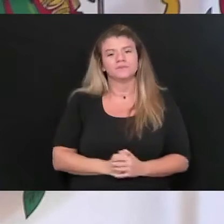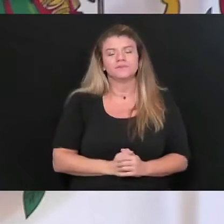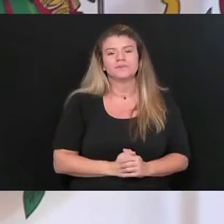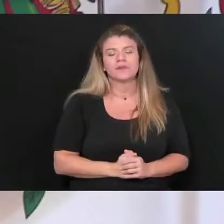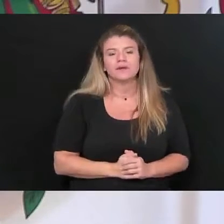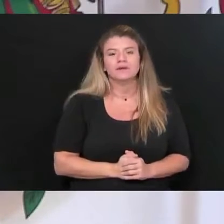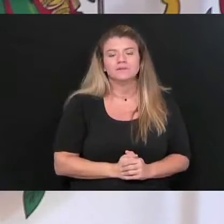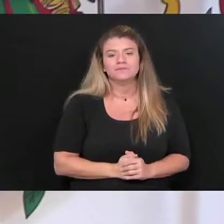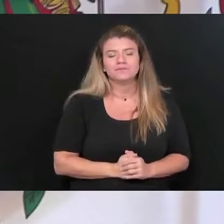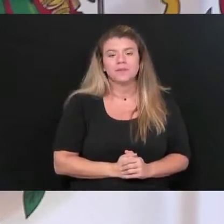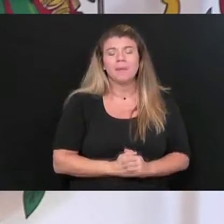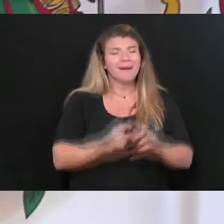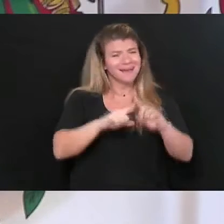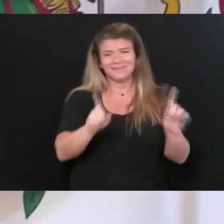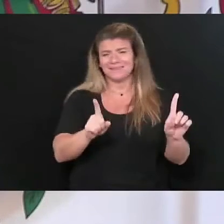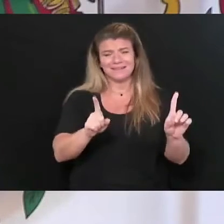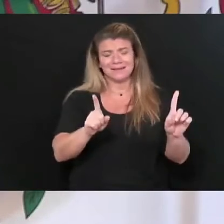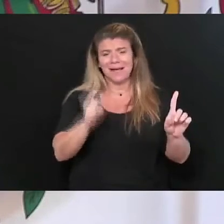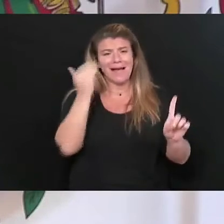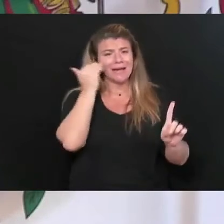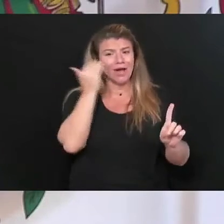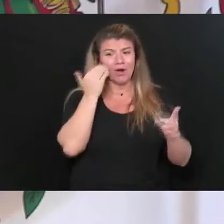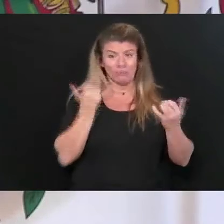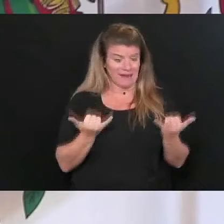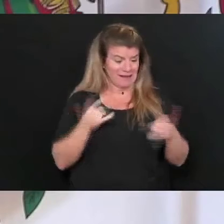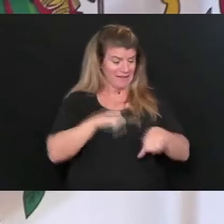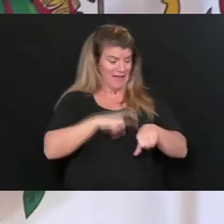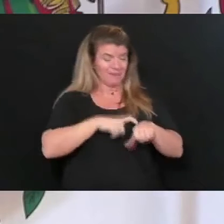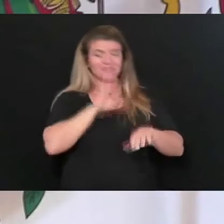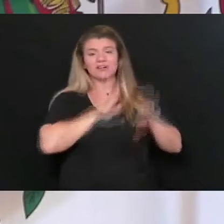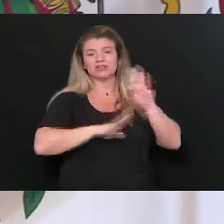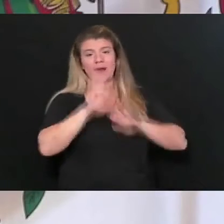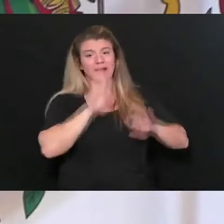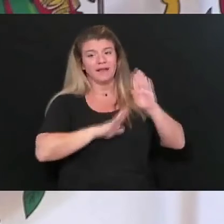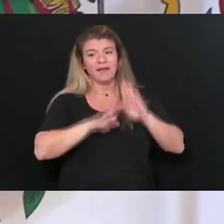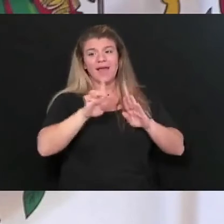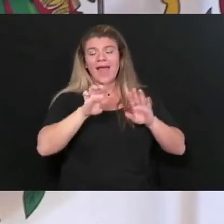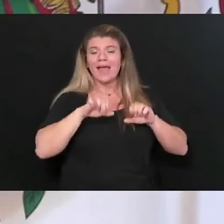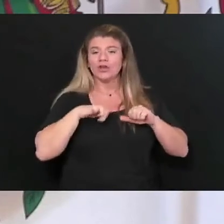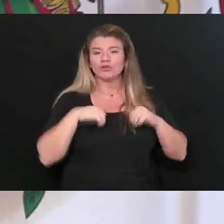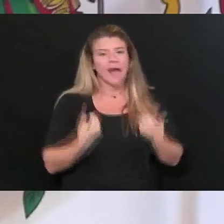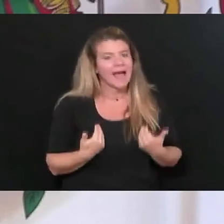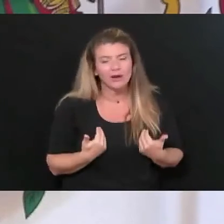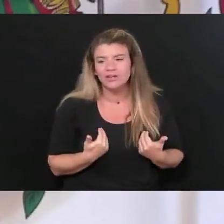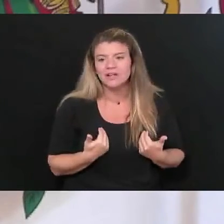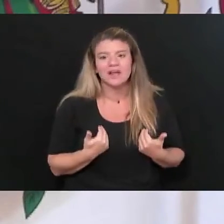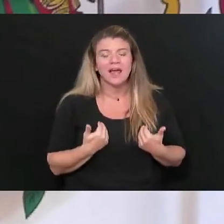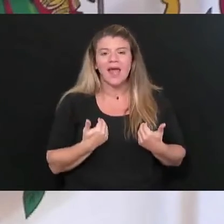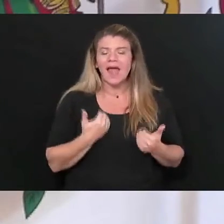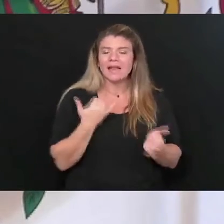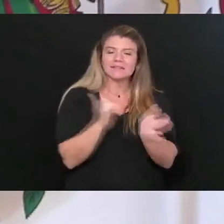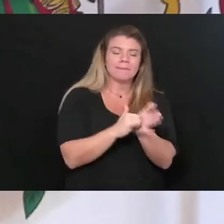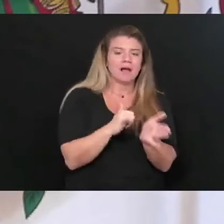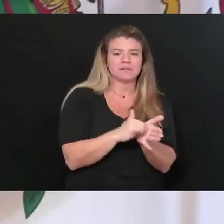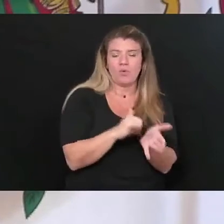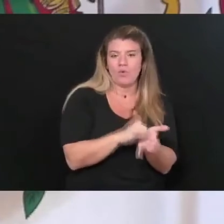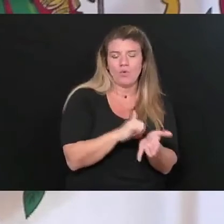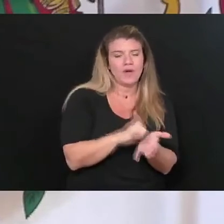I know that people are tired and it's frustrating and all that kind of stuff. And I know that it is impossible,